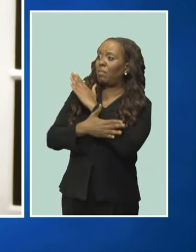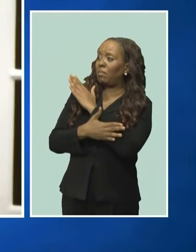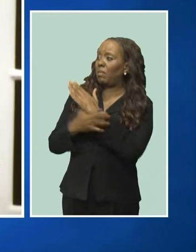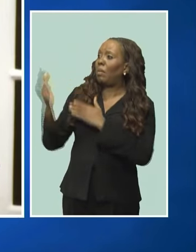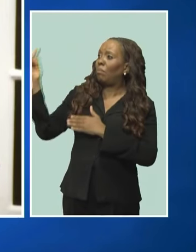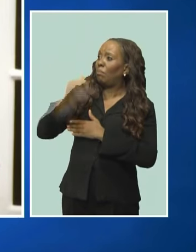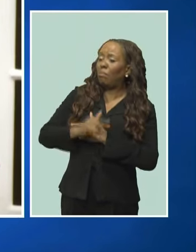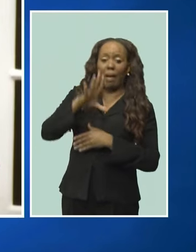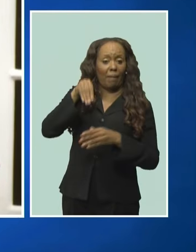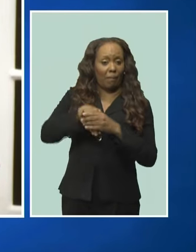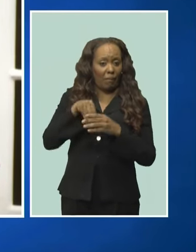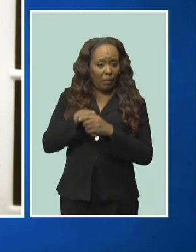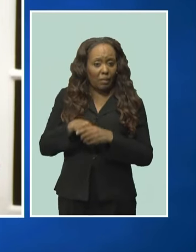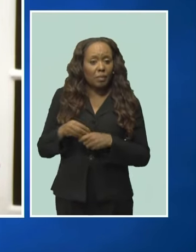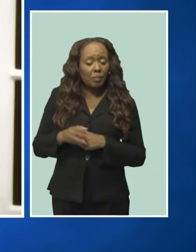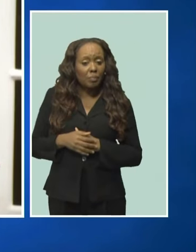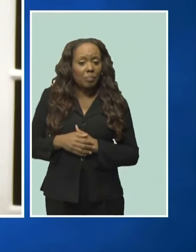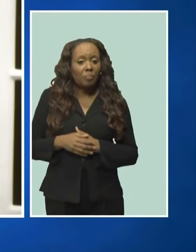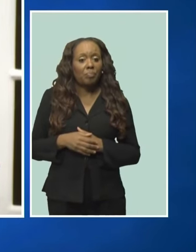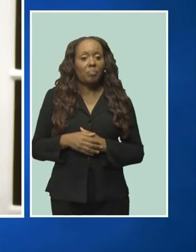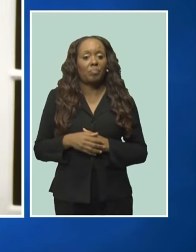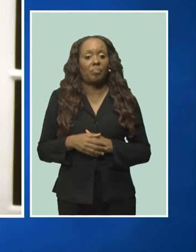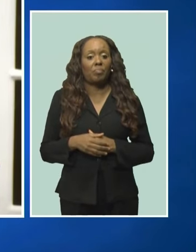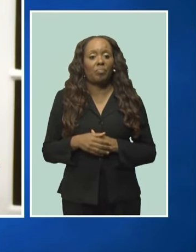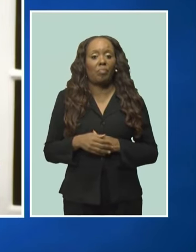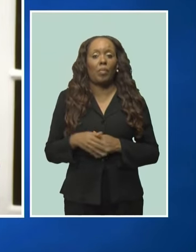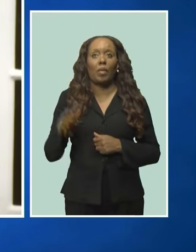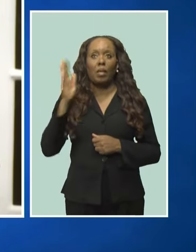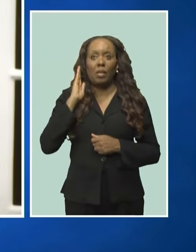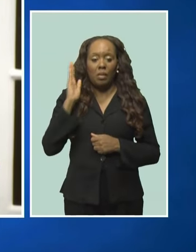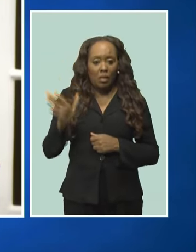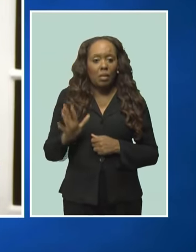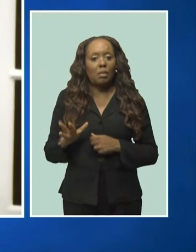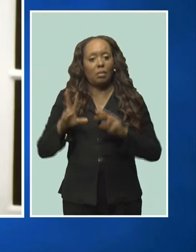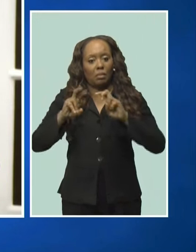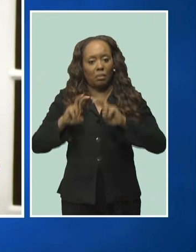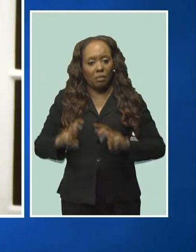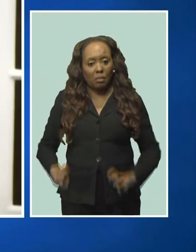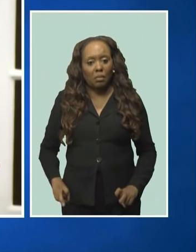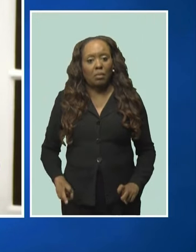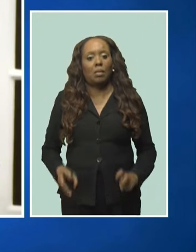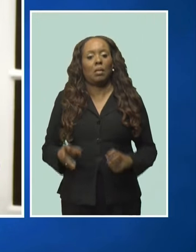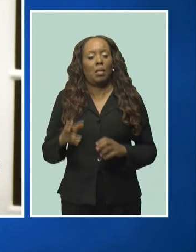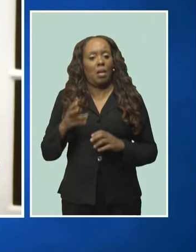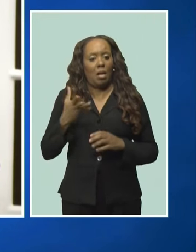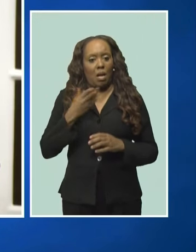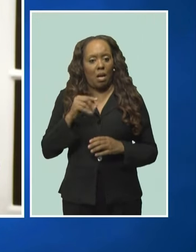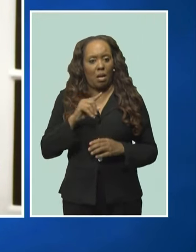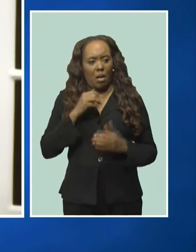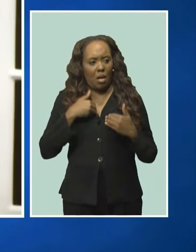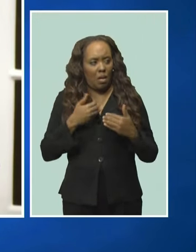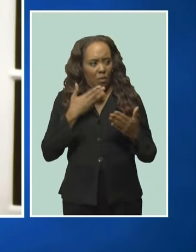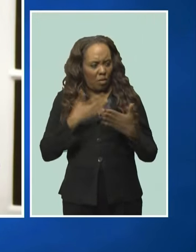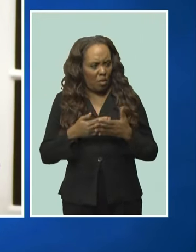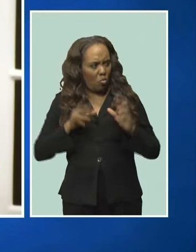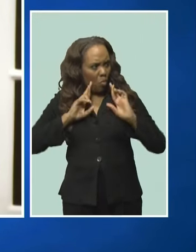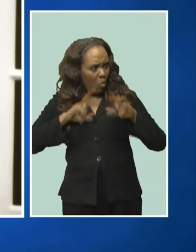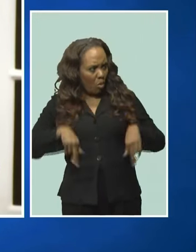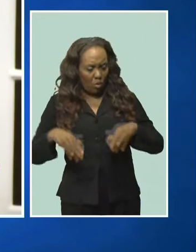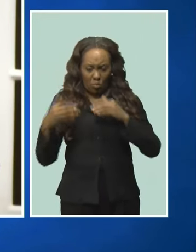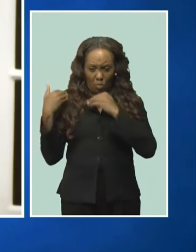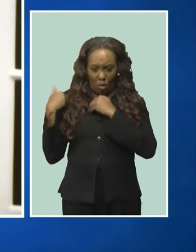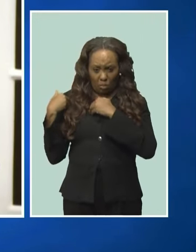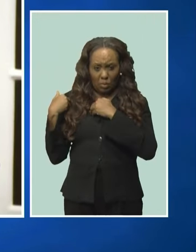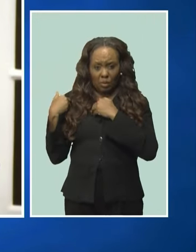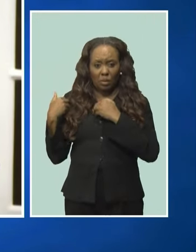fact that we will amend the Economic Substance Act to reduce the onerous reporting obligations, most of